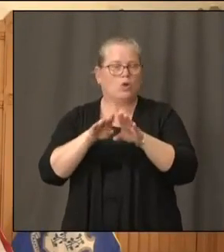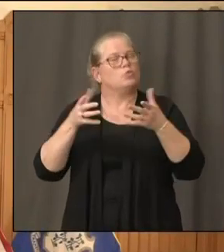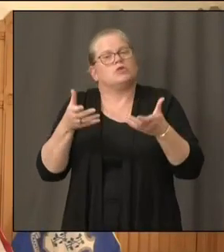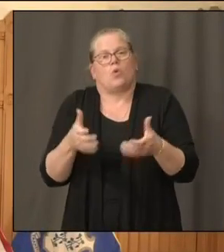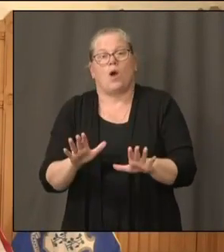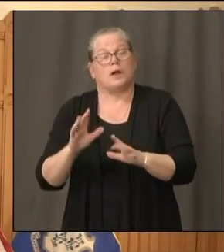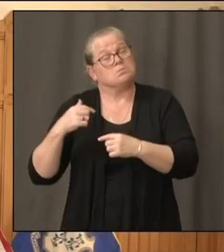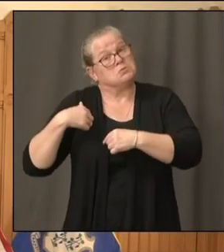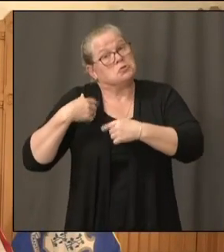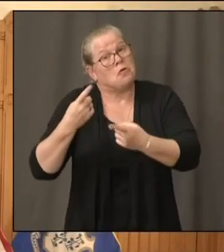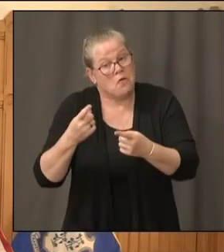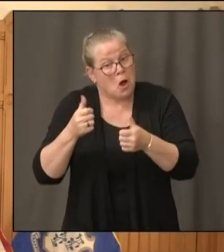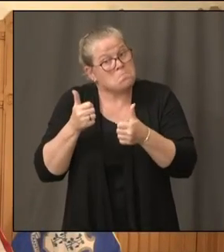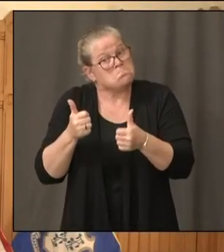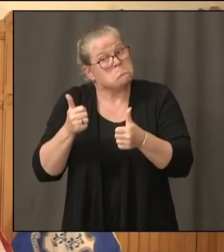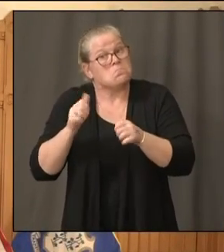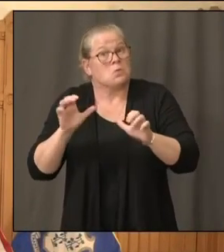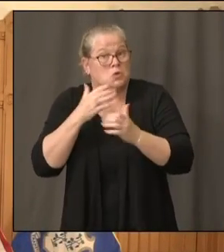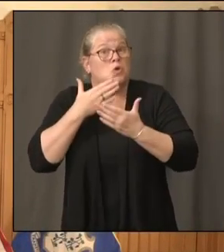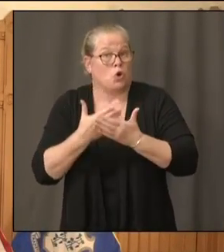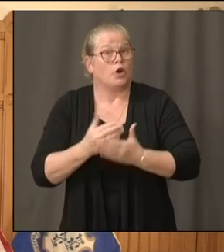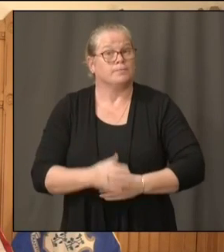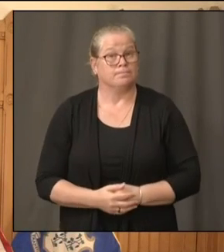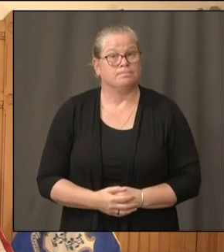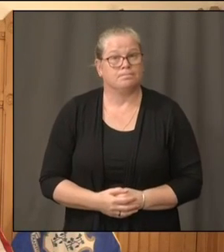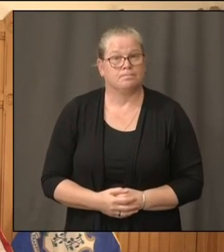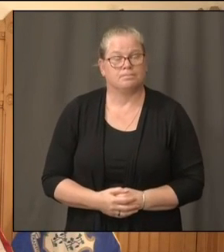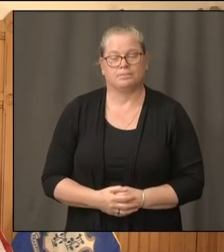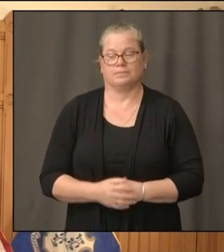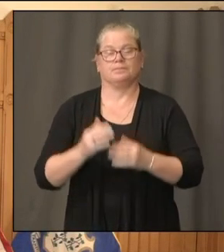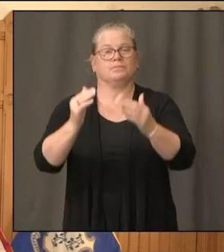Thank you. The Connecticut Mirror.